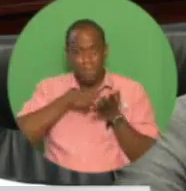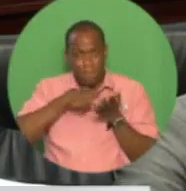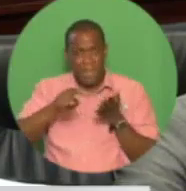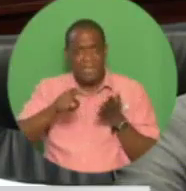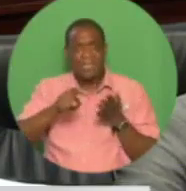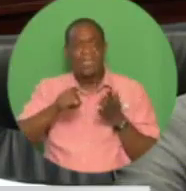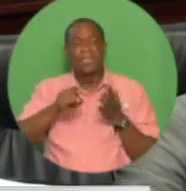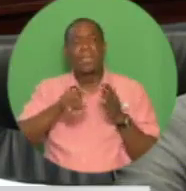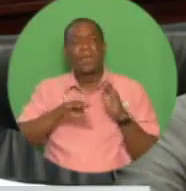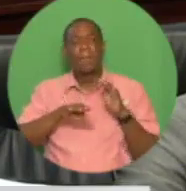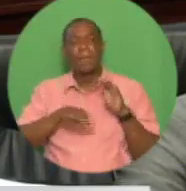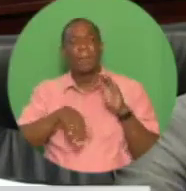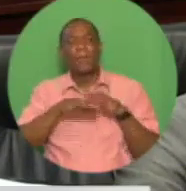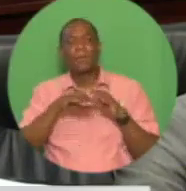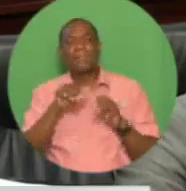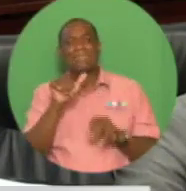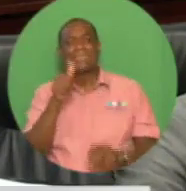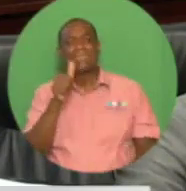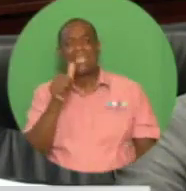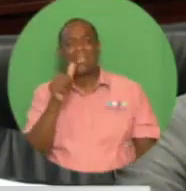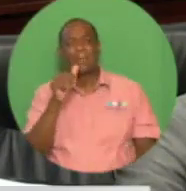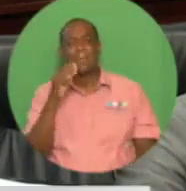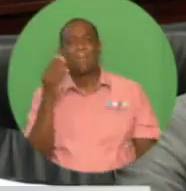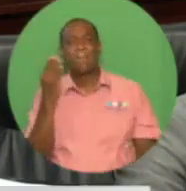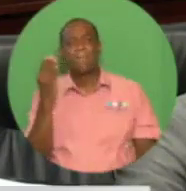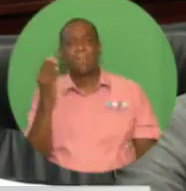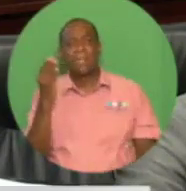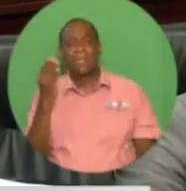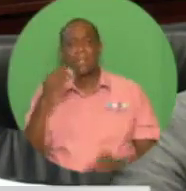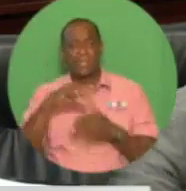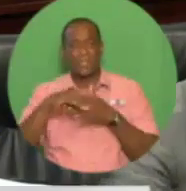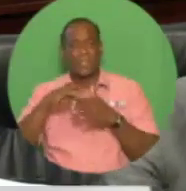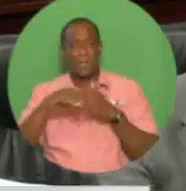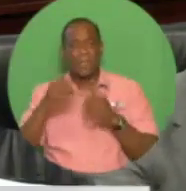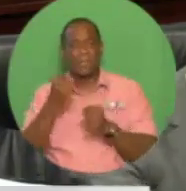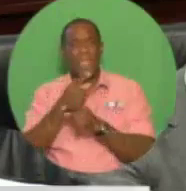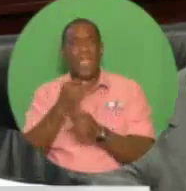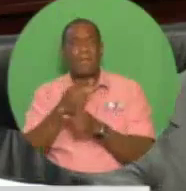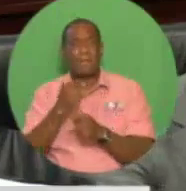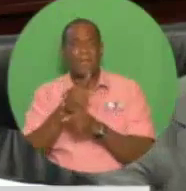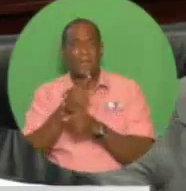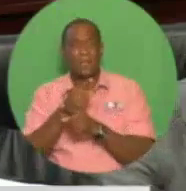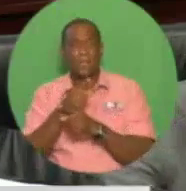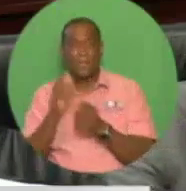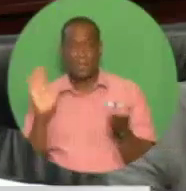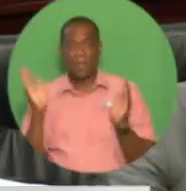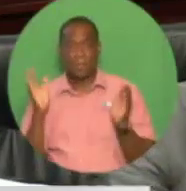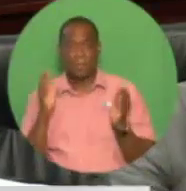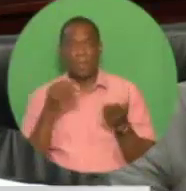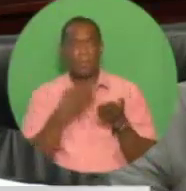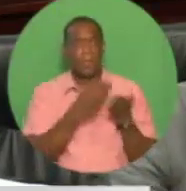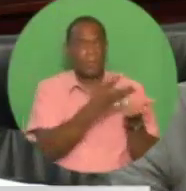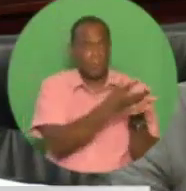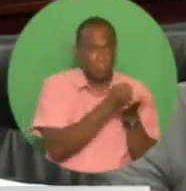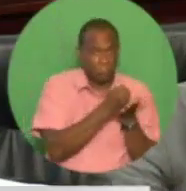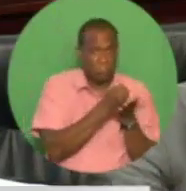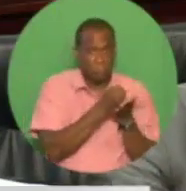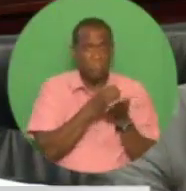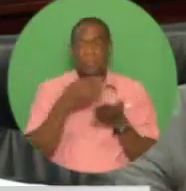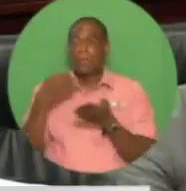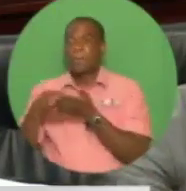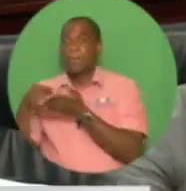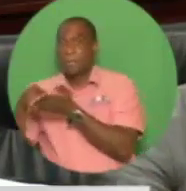billion per year more than it earned. Financing this $10 billion mismatch inevitably